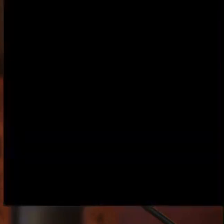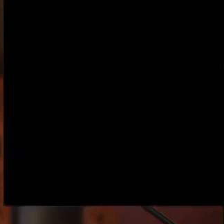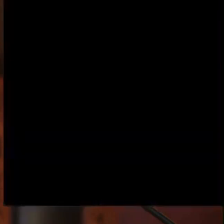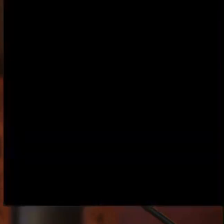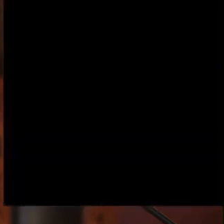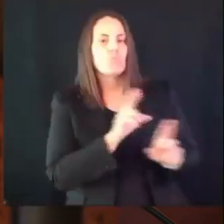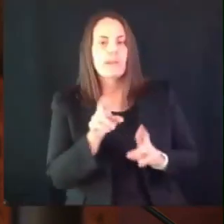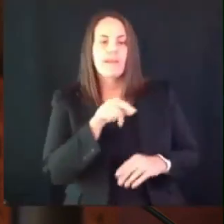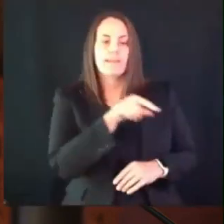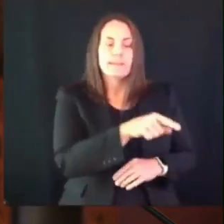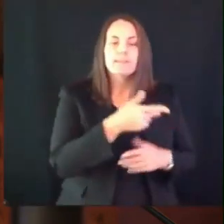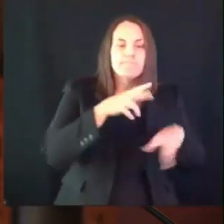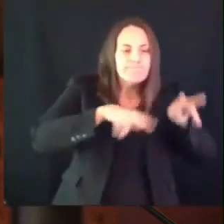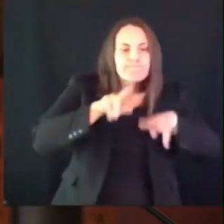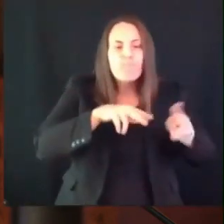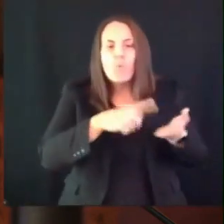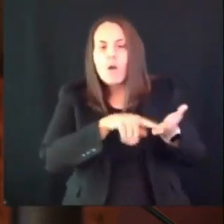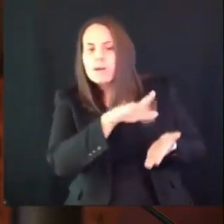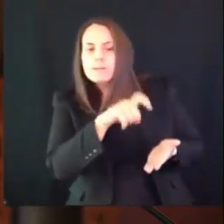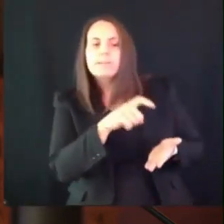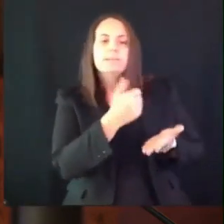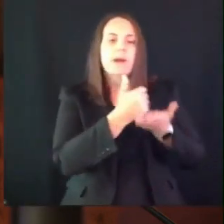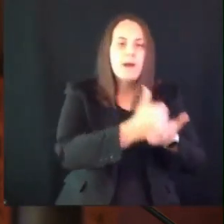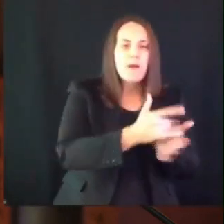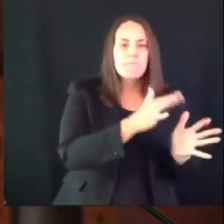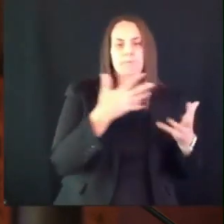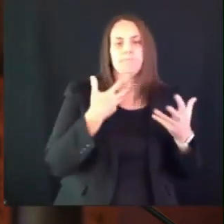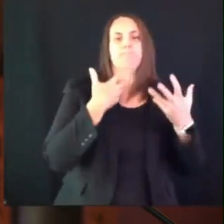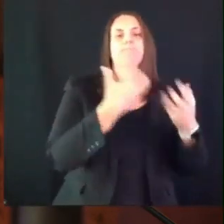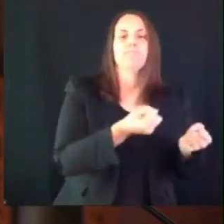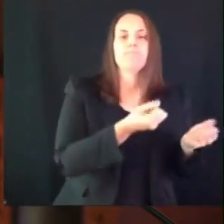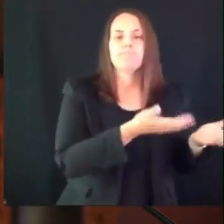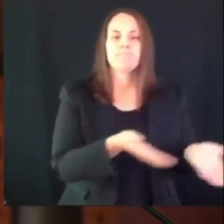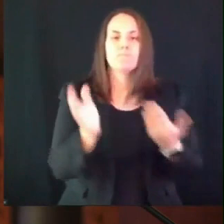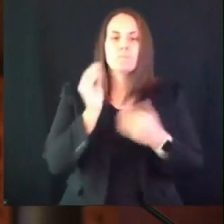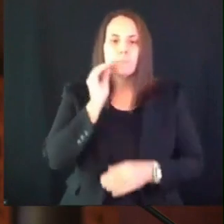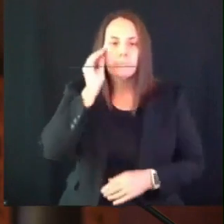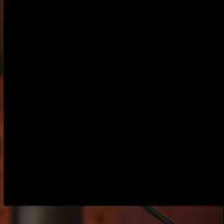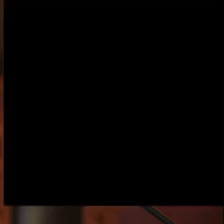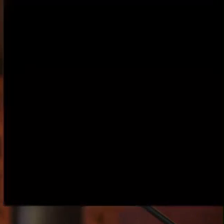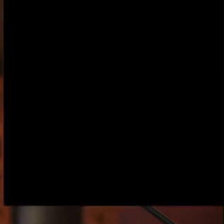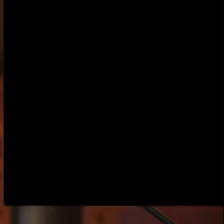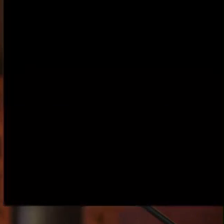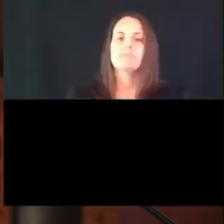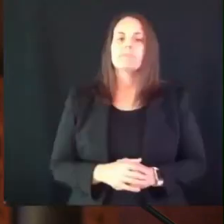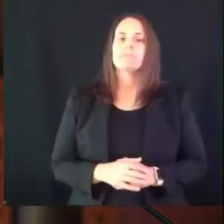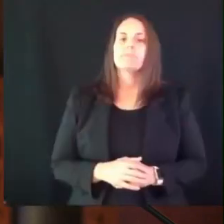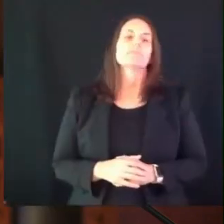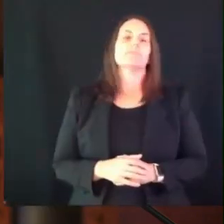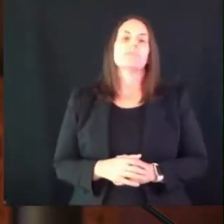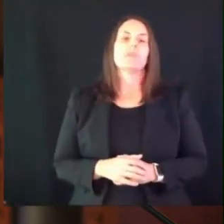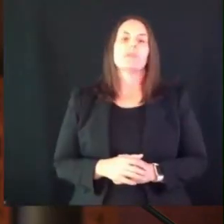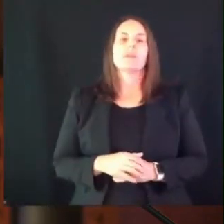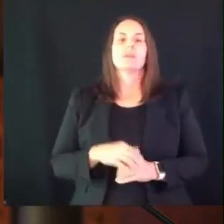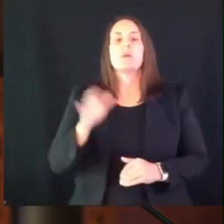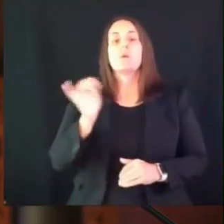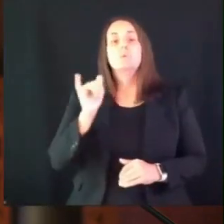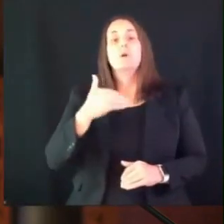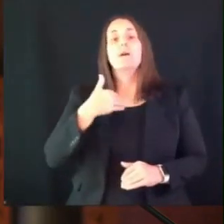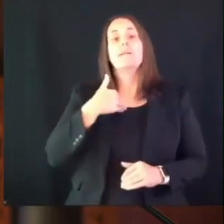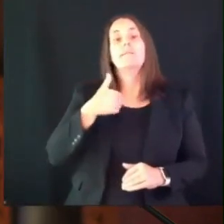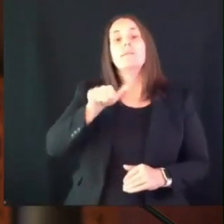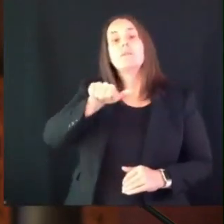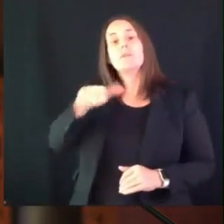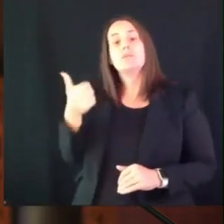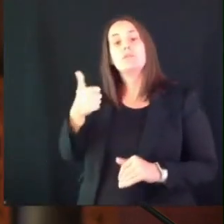need this overflow capacity but the reality of this virus its transmissibility its incubation time and